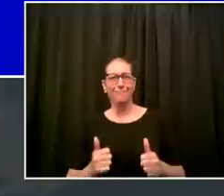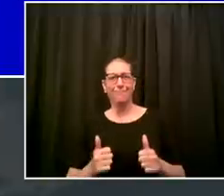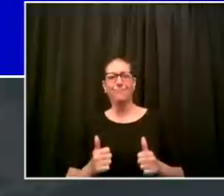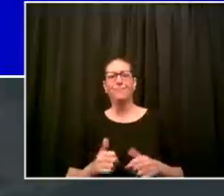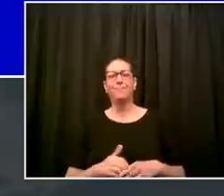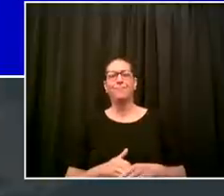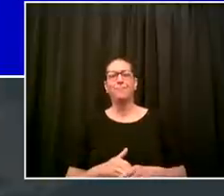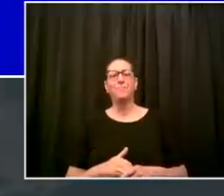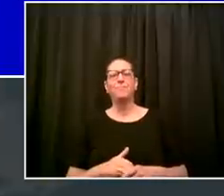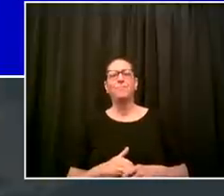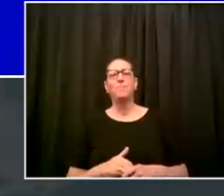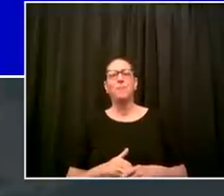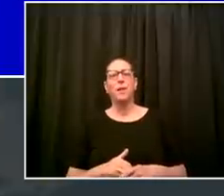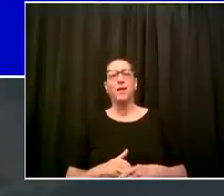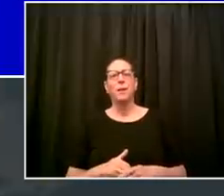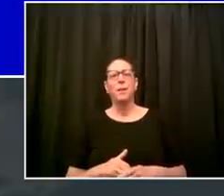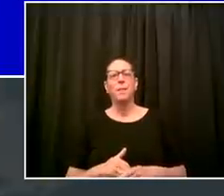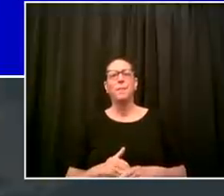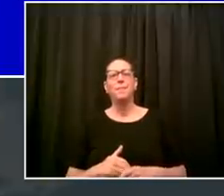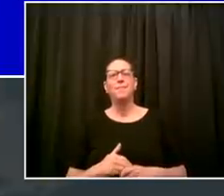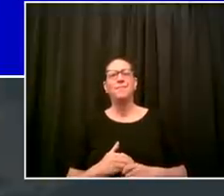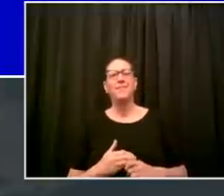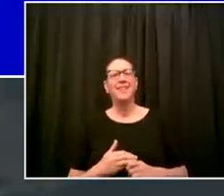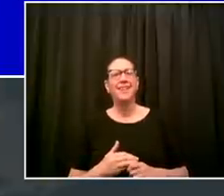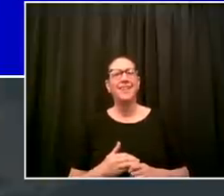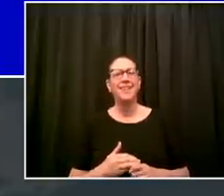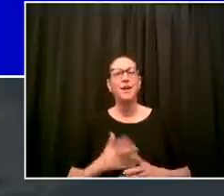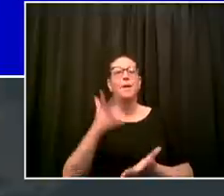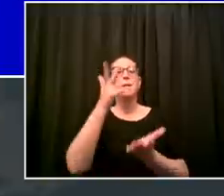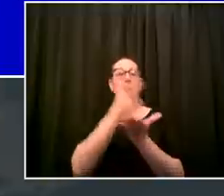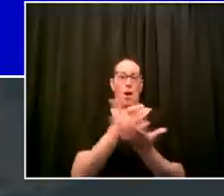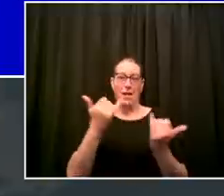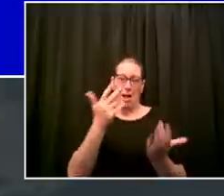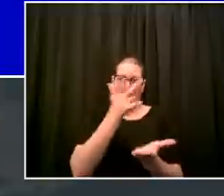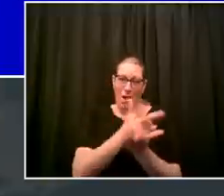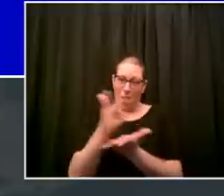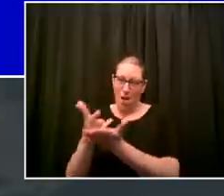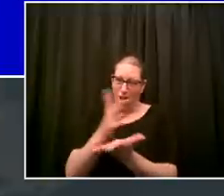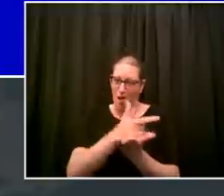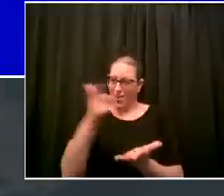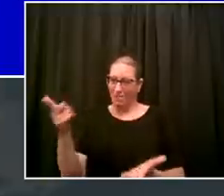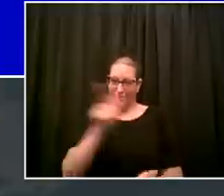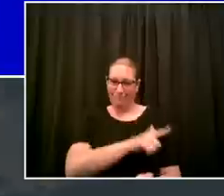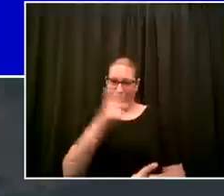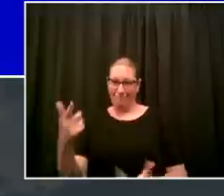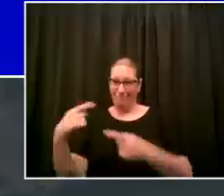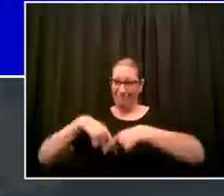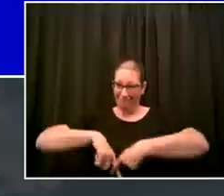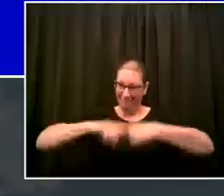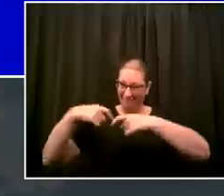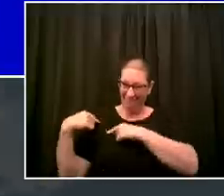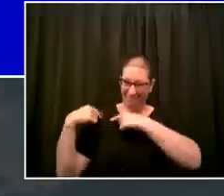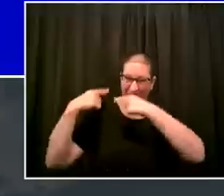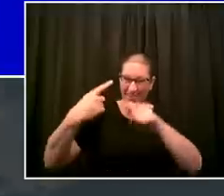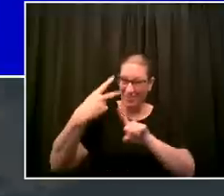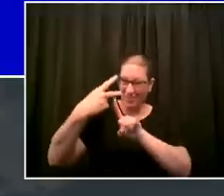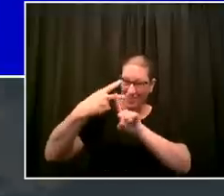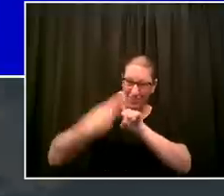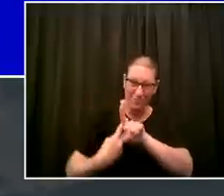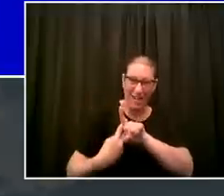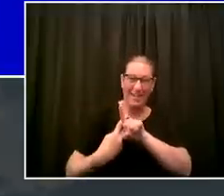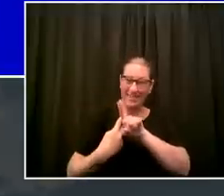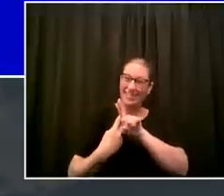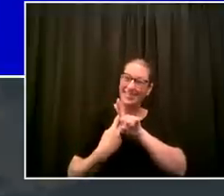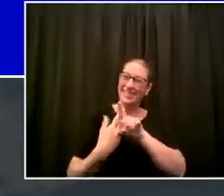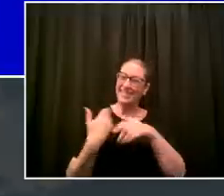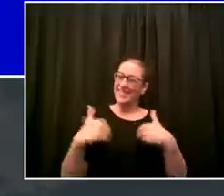that alternate side parking has been suspended for the past two months one of the longest suspensions in the history of this city and it